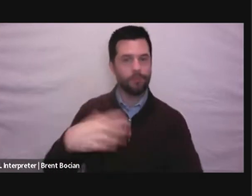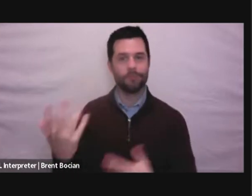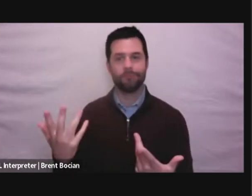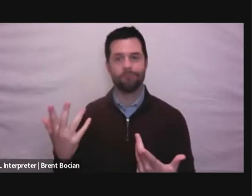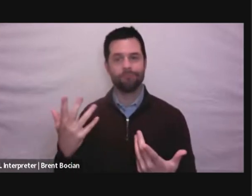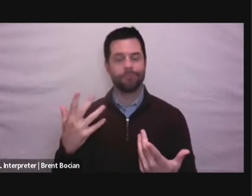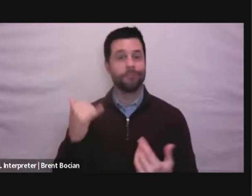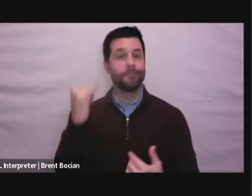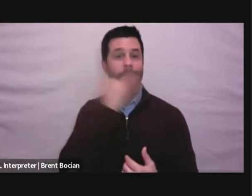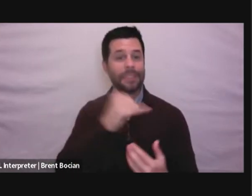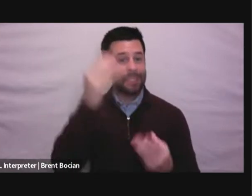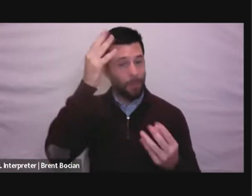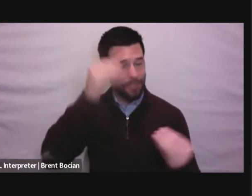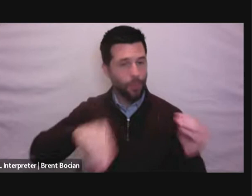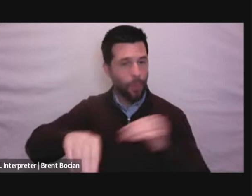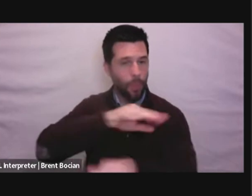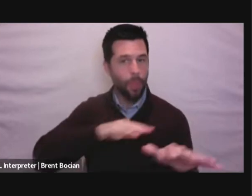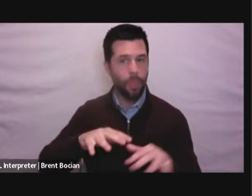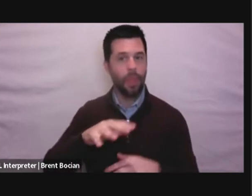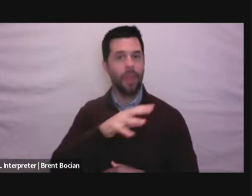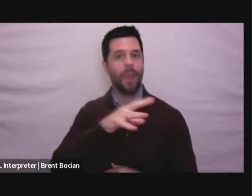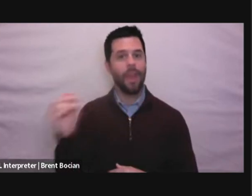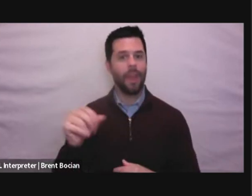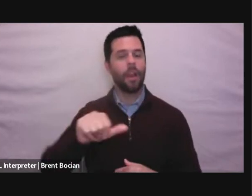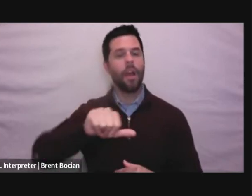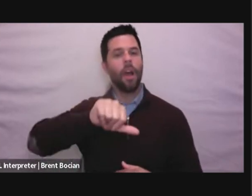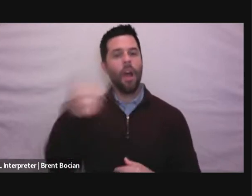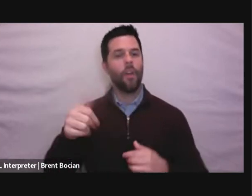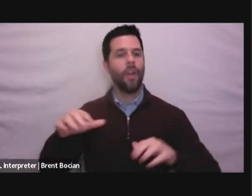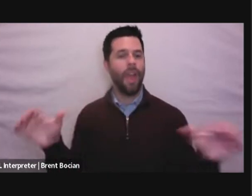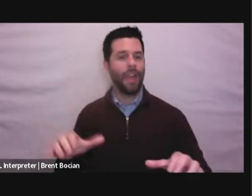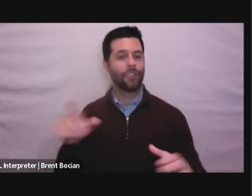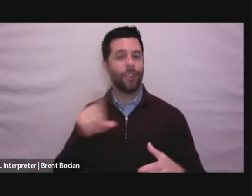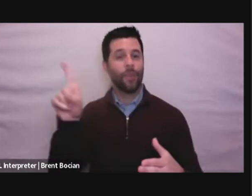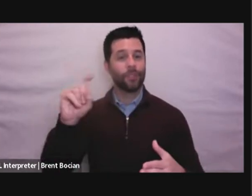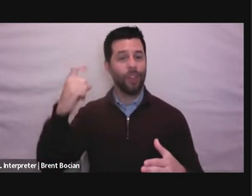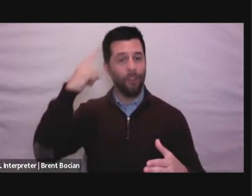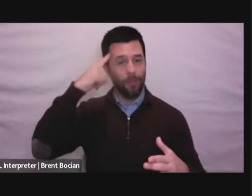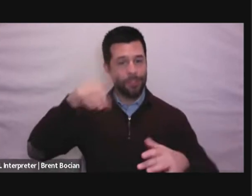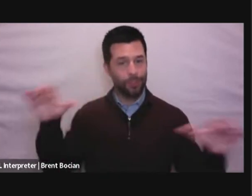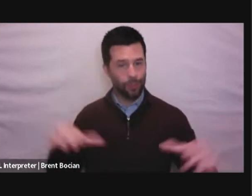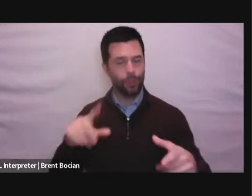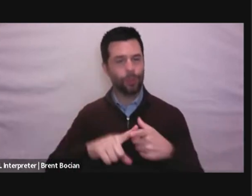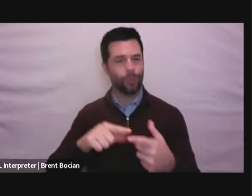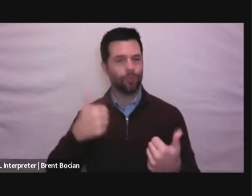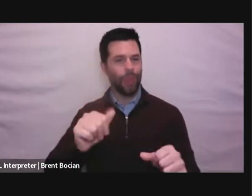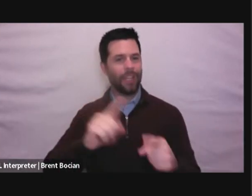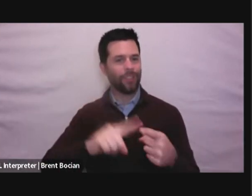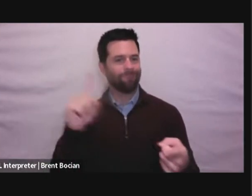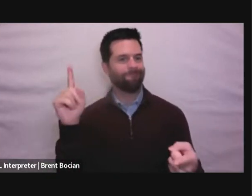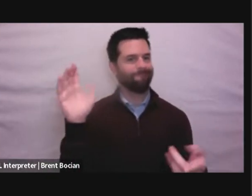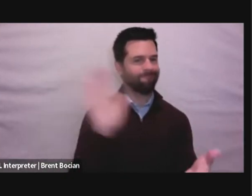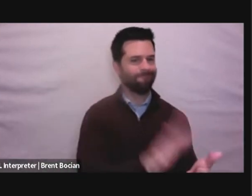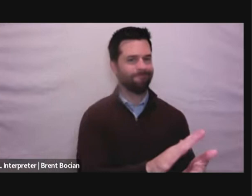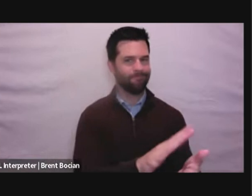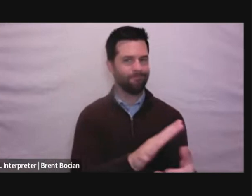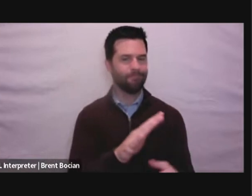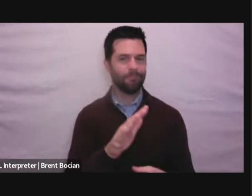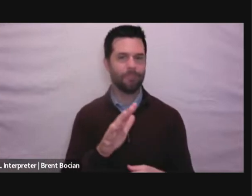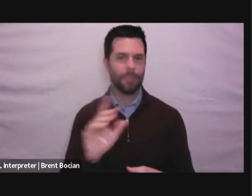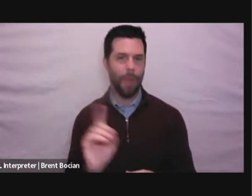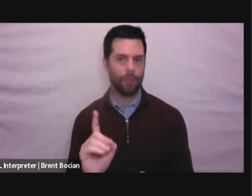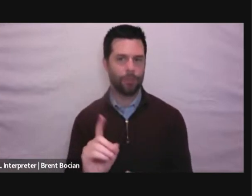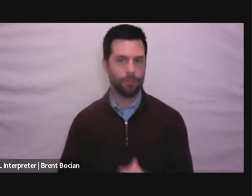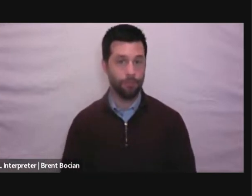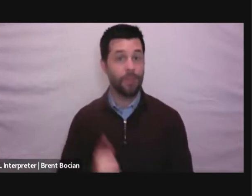transnational repression, and other actions authoritarian governments take to try to weaken democracy. Every country here today